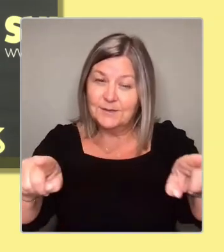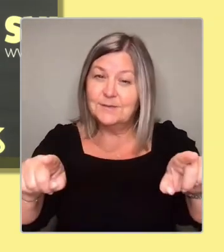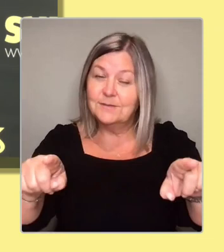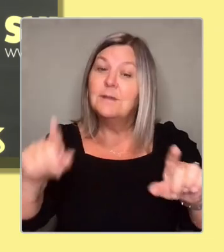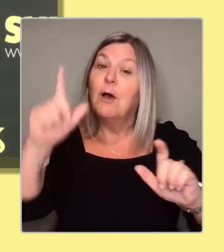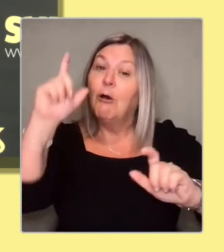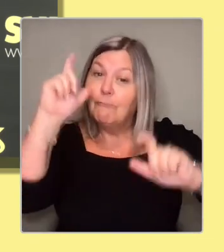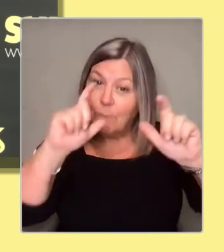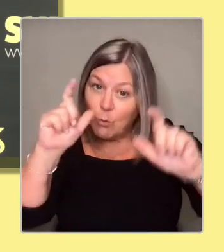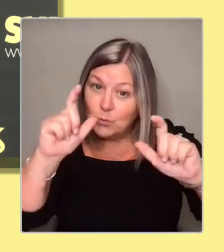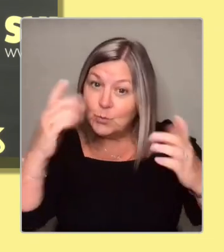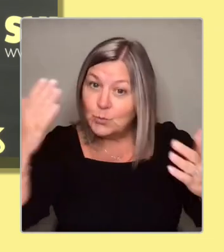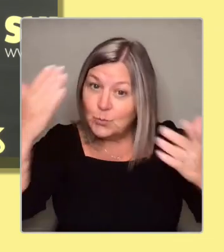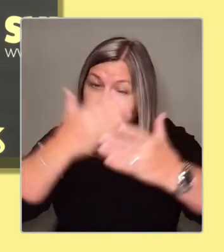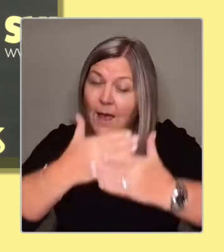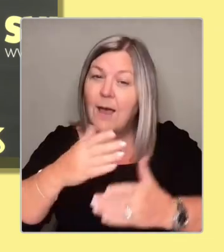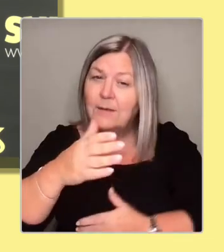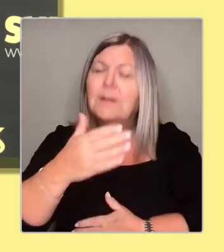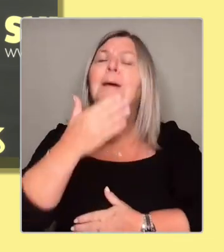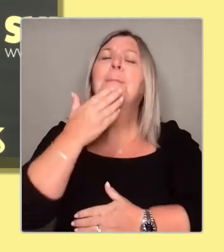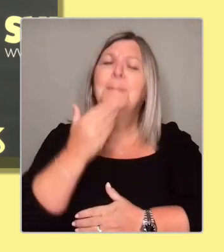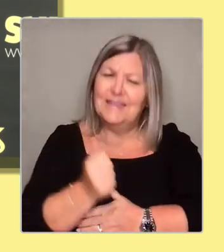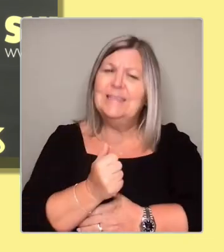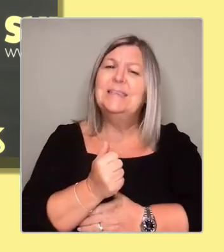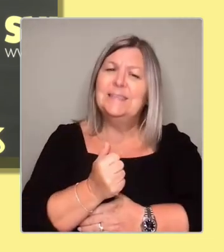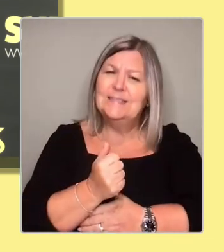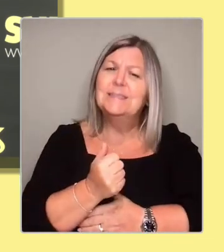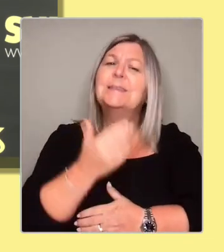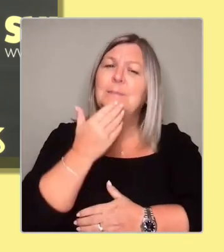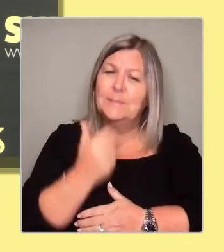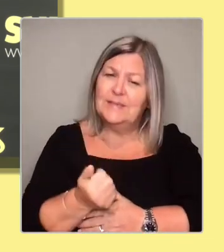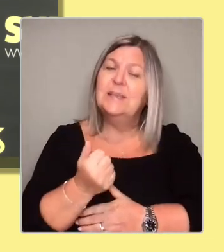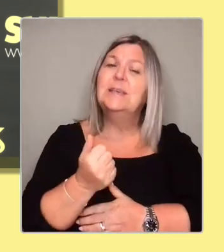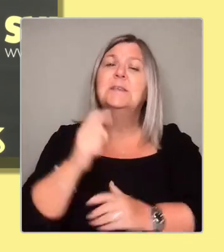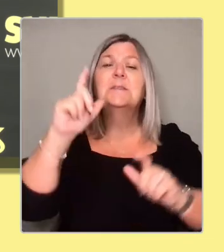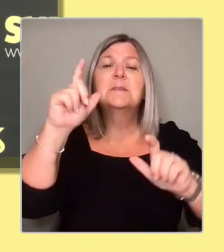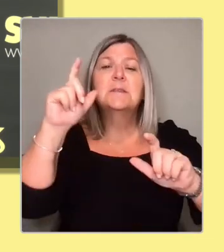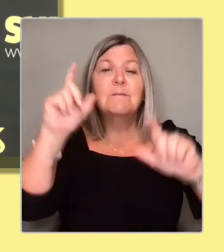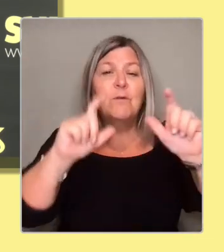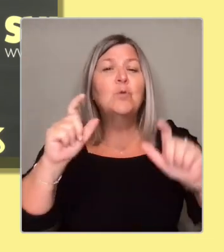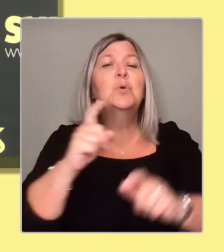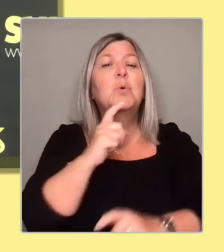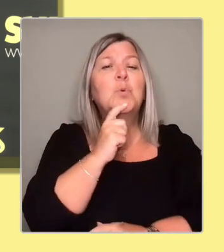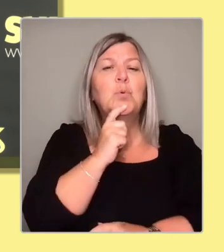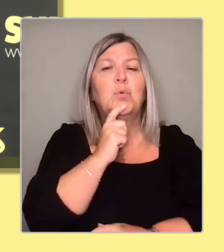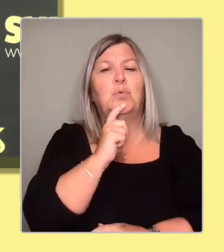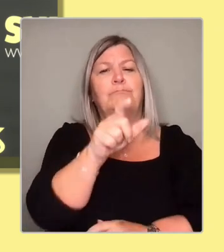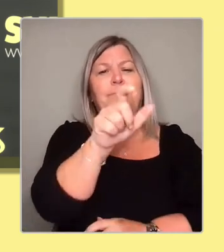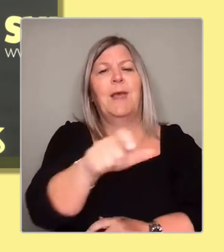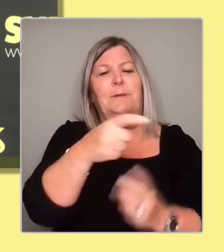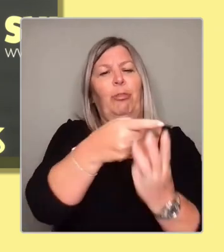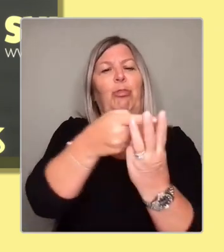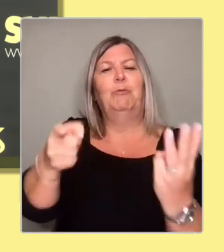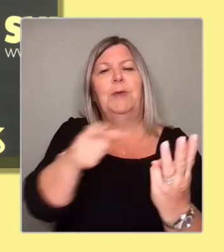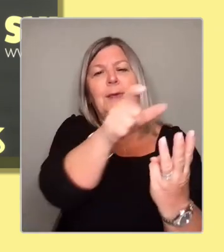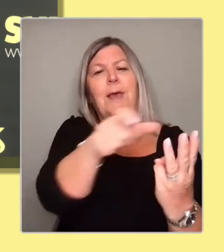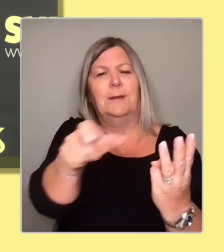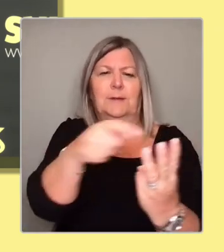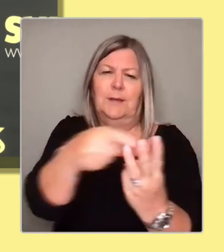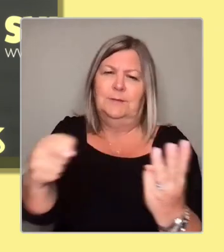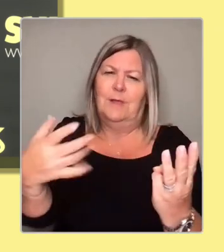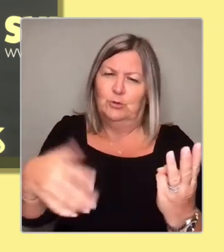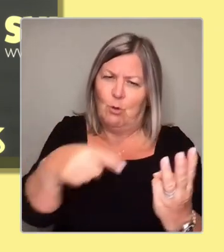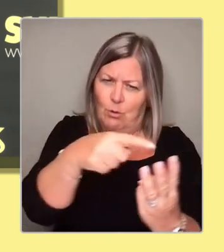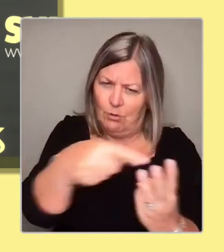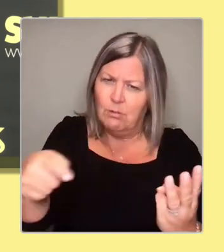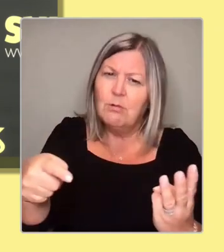you please take photographs only of the candidates and then you will, I'm sure, keep those as momentums